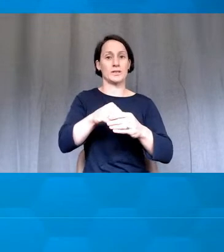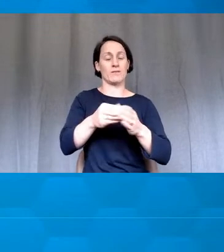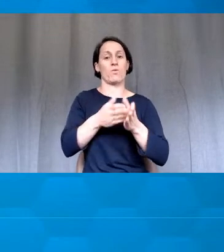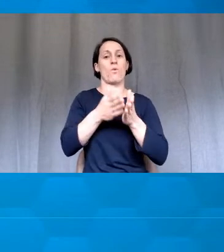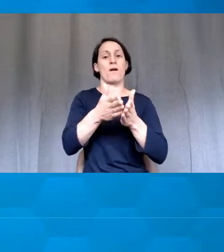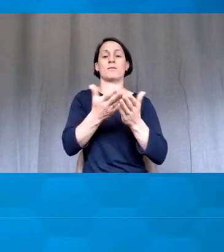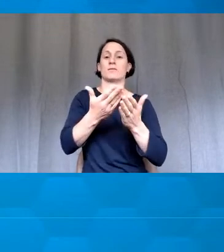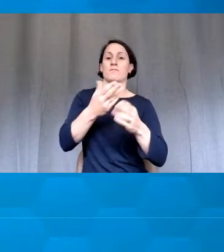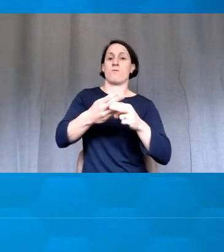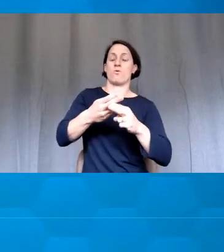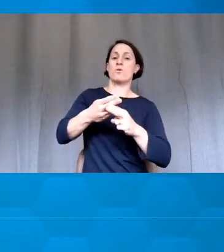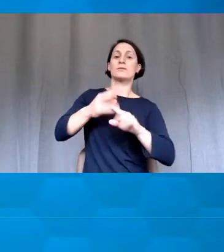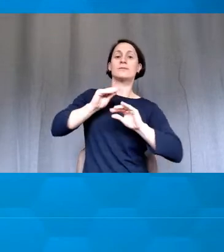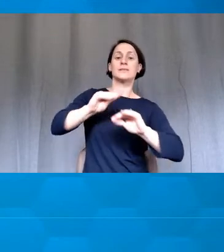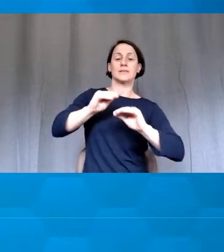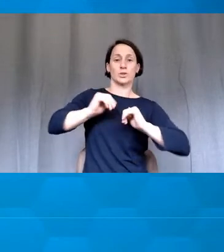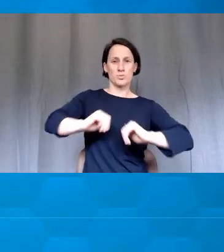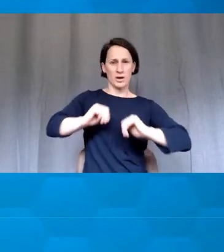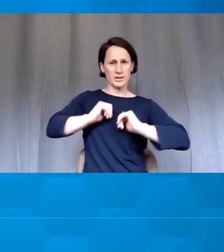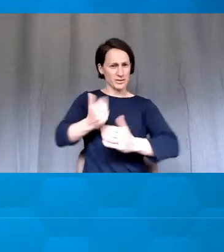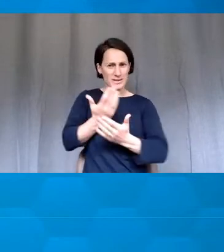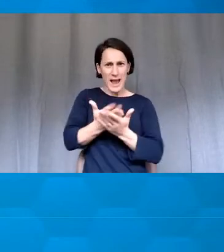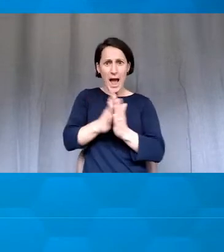presenters develop their innovations?